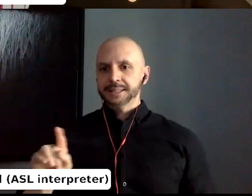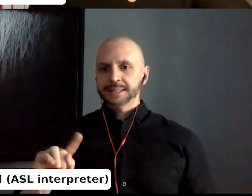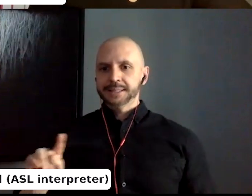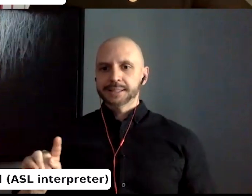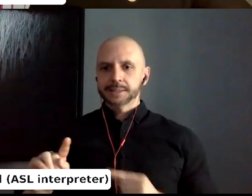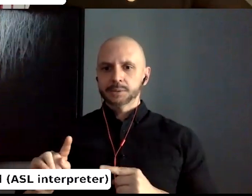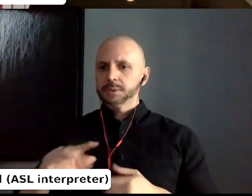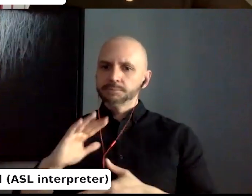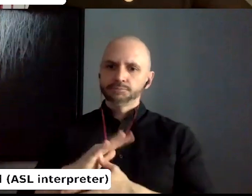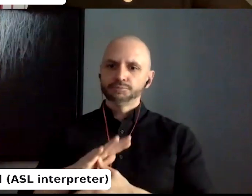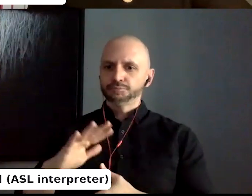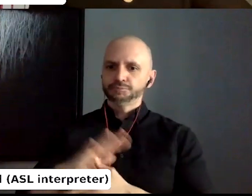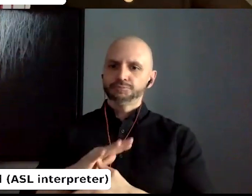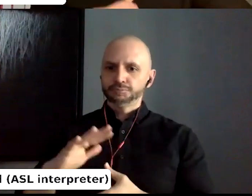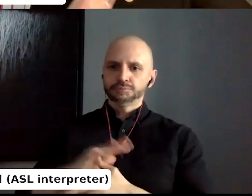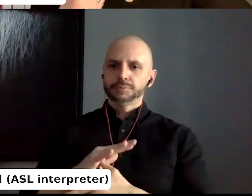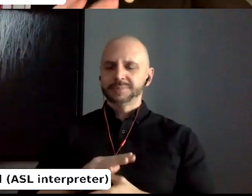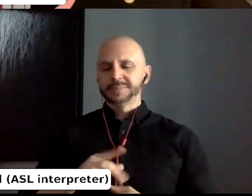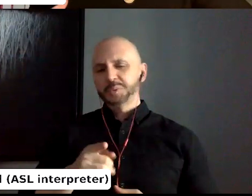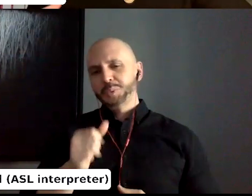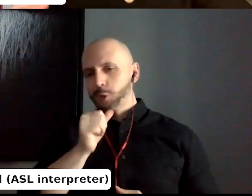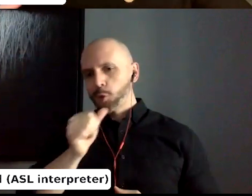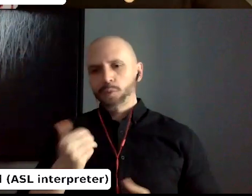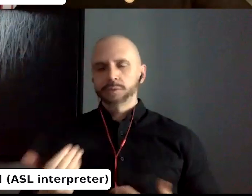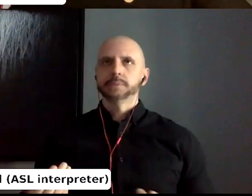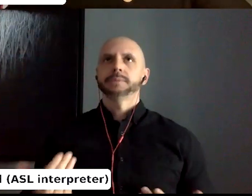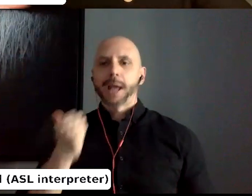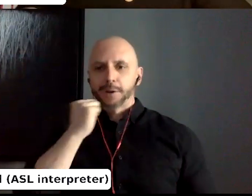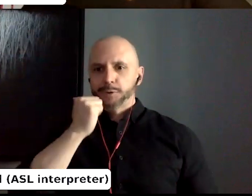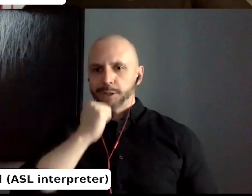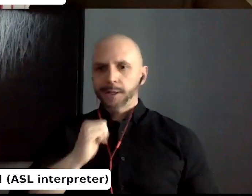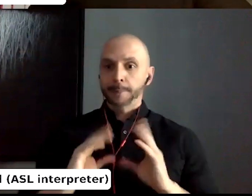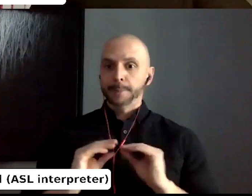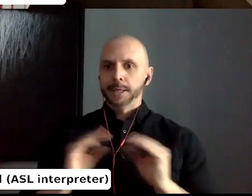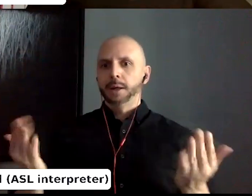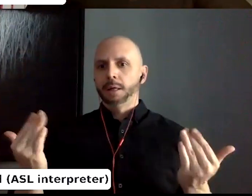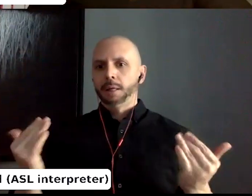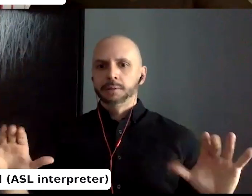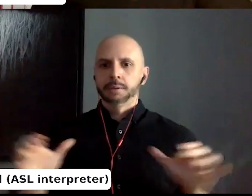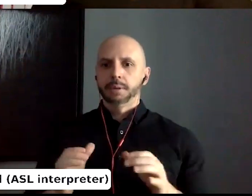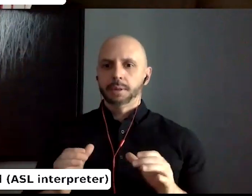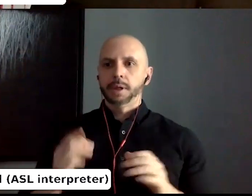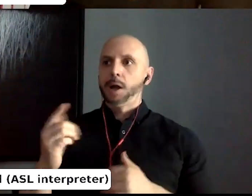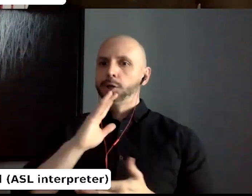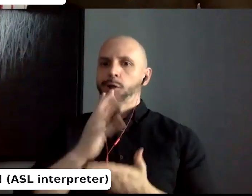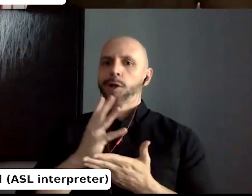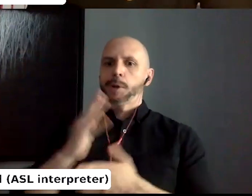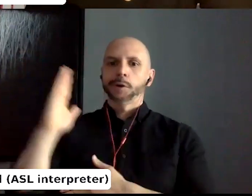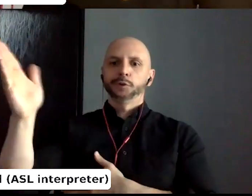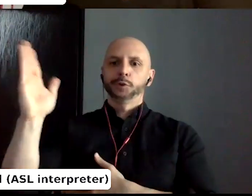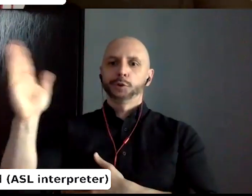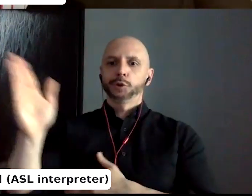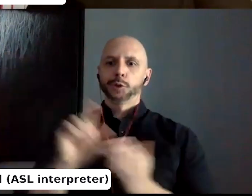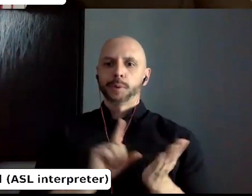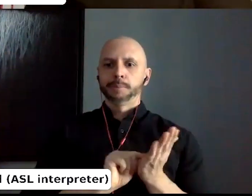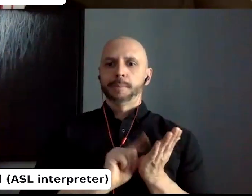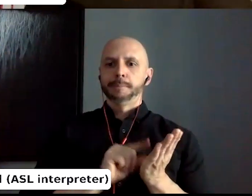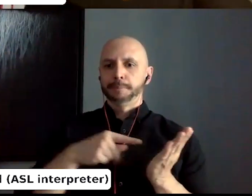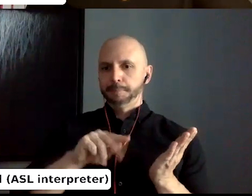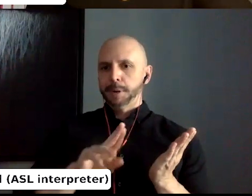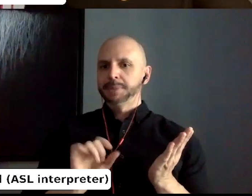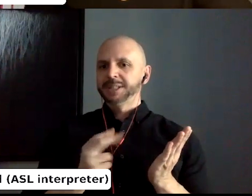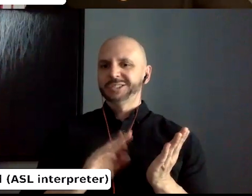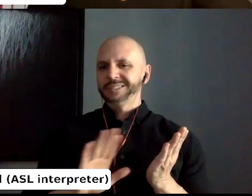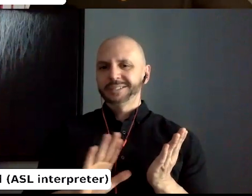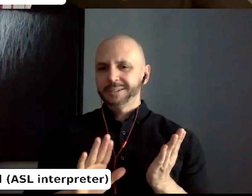day and say, well, what's the future of publishing, but it's something that really sort of guides us in the way that we do. And sometimes we do sit down and